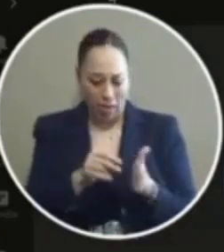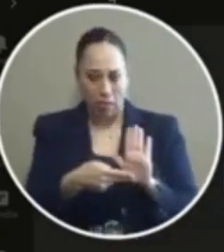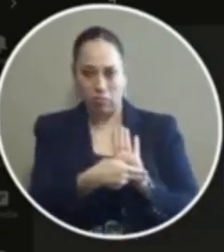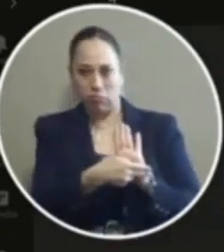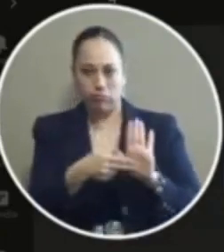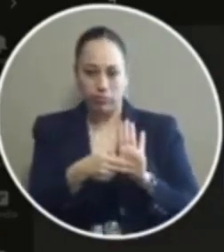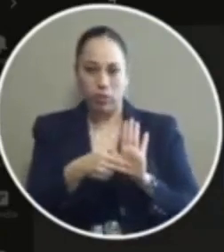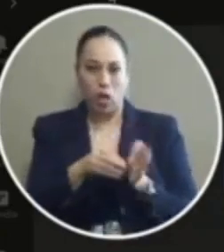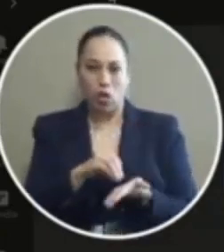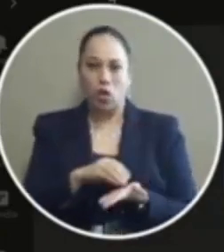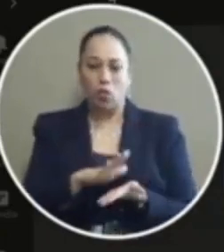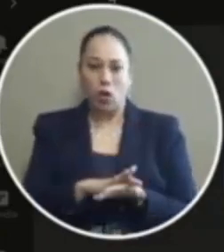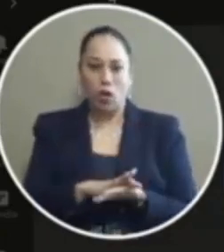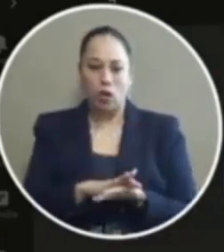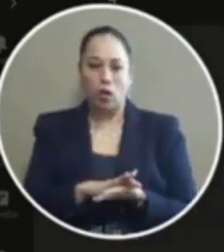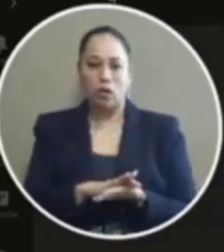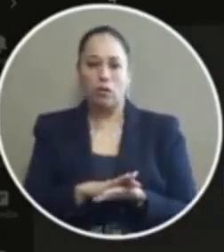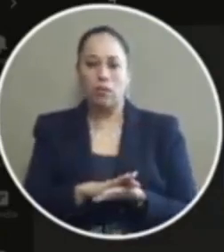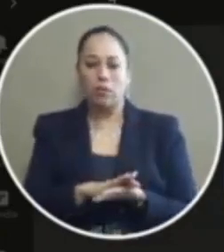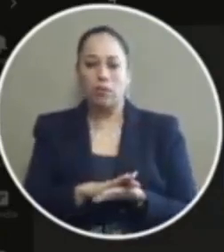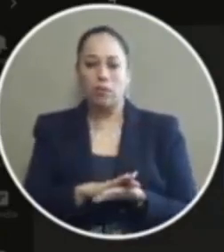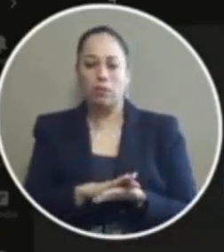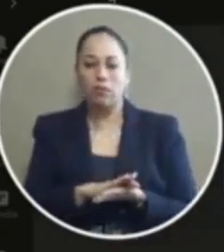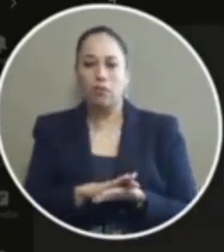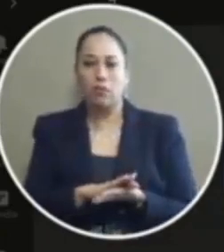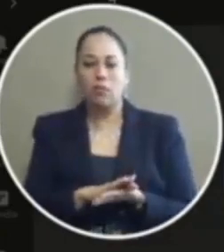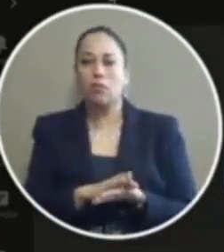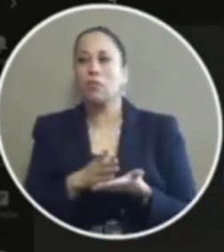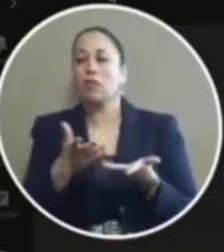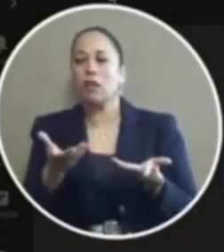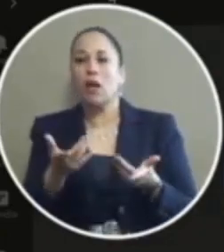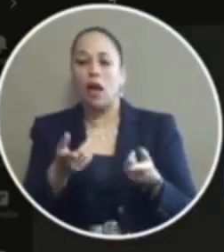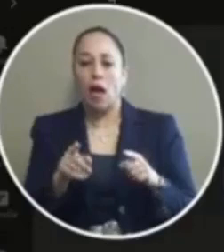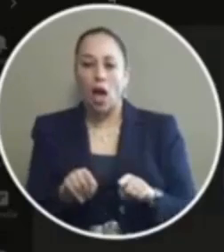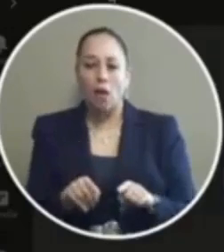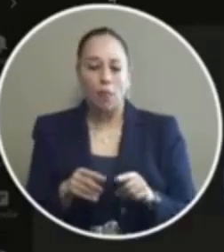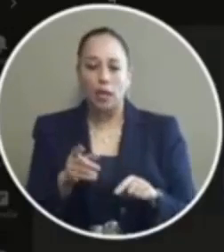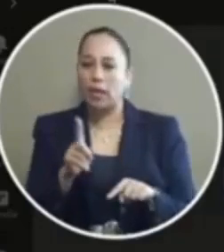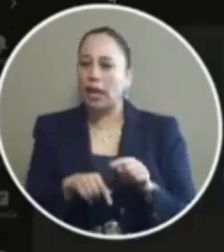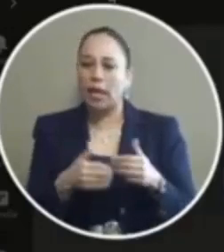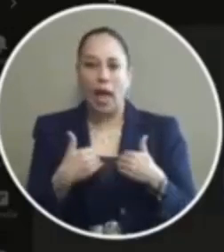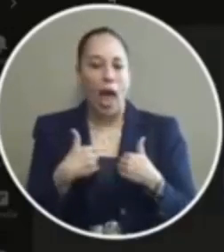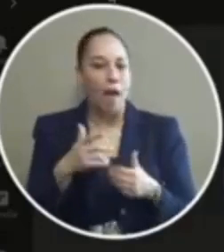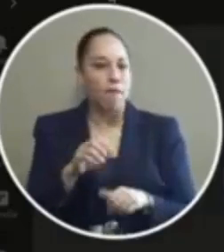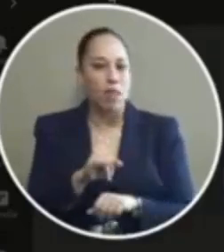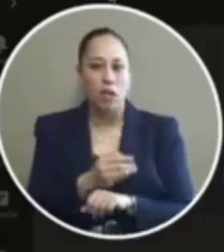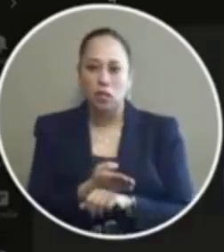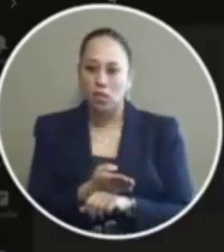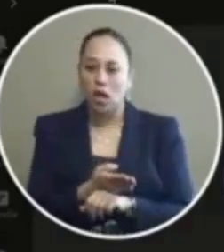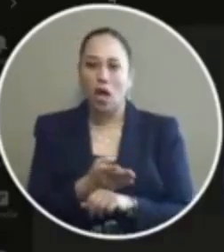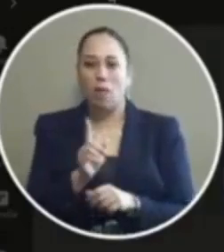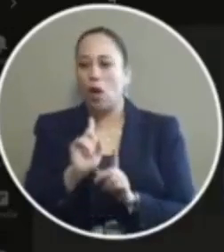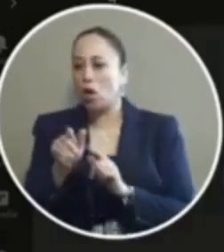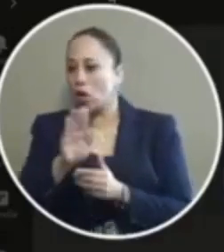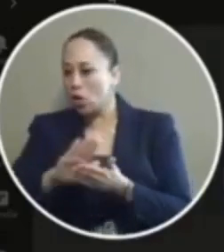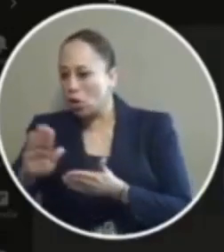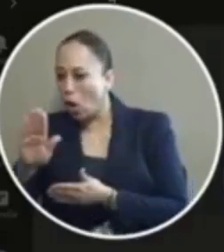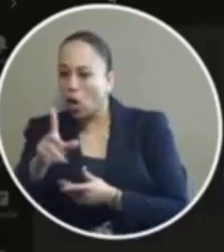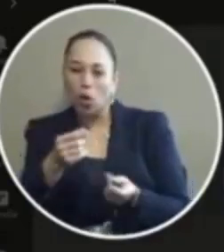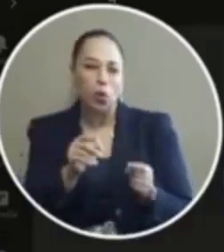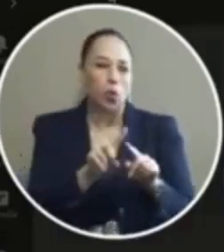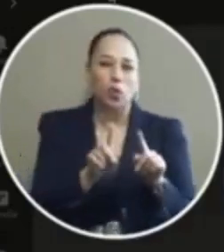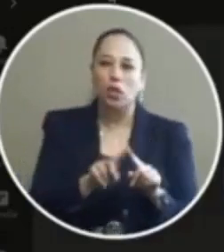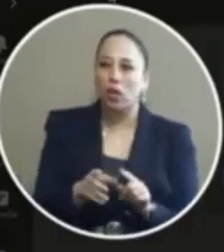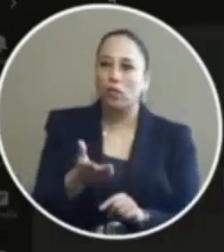on their record and sometimes ultimately convictions it hinders their ability to get jobs and you know go to college a lot of different things